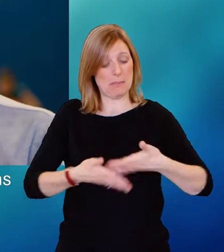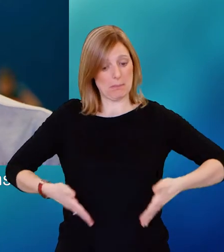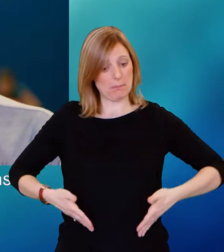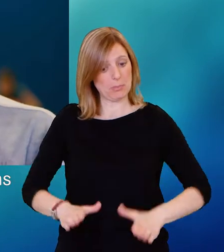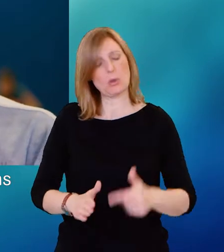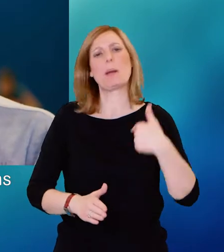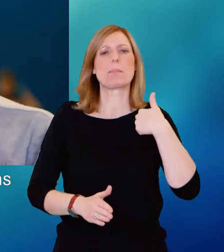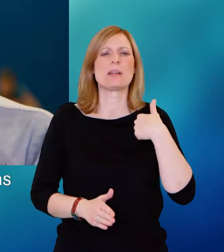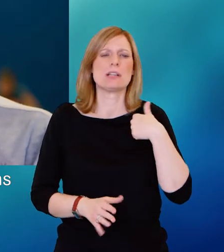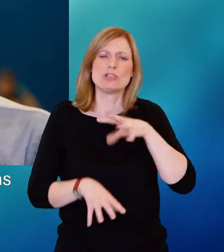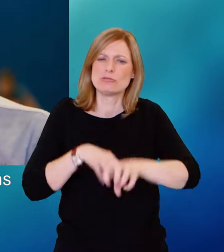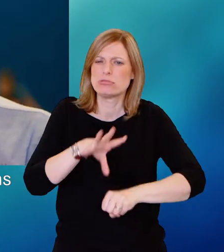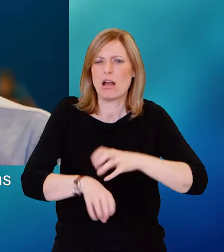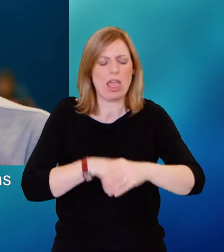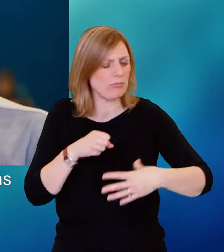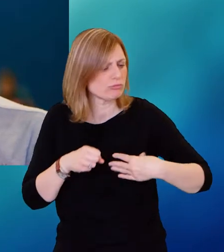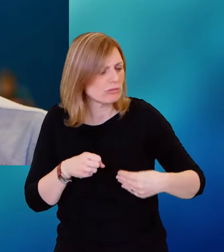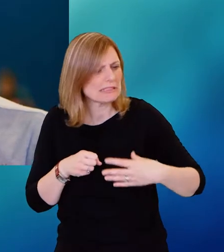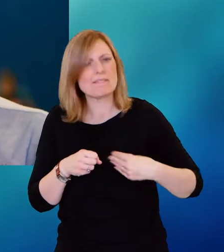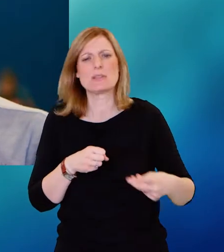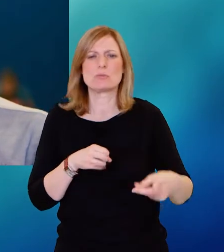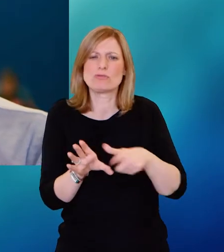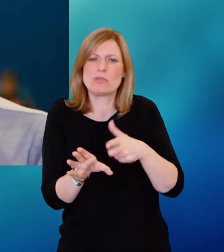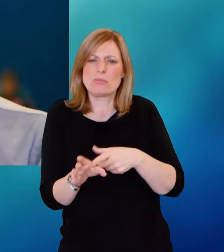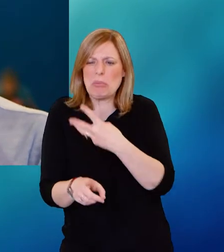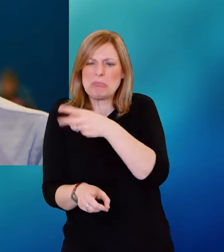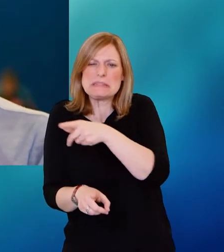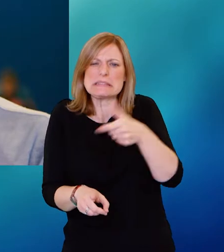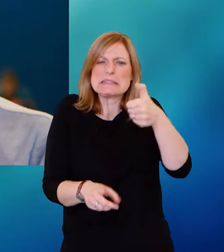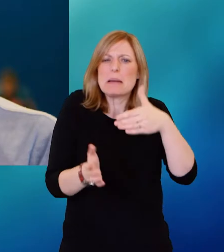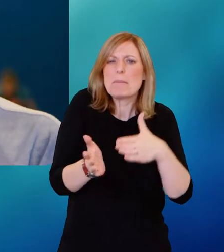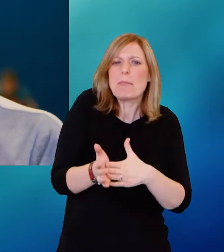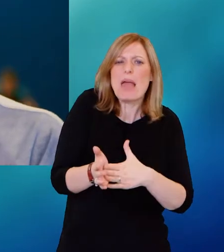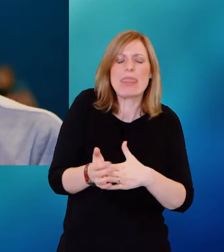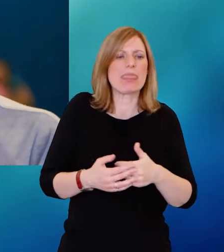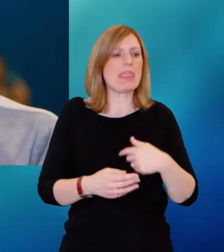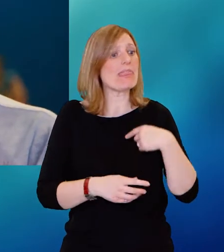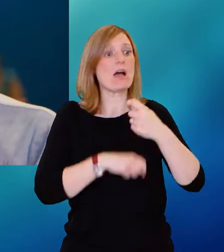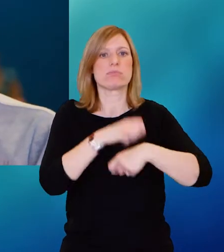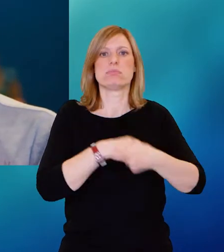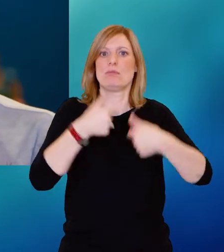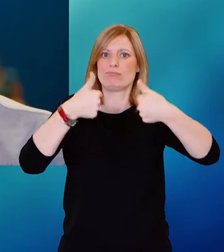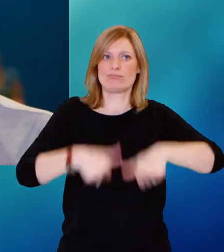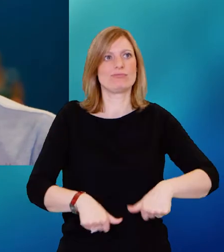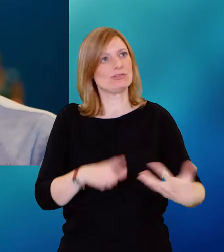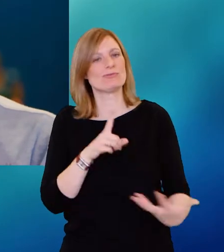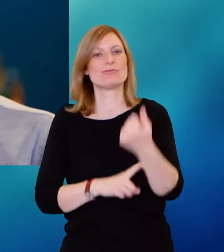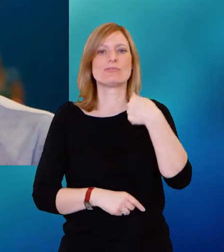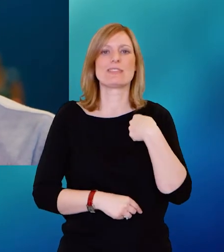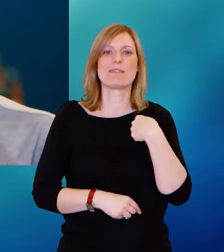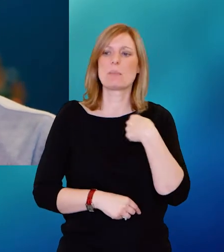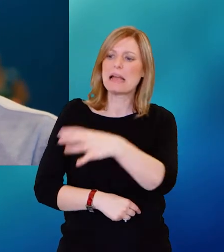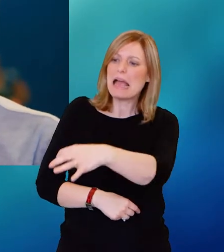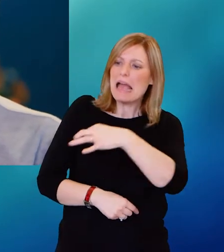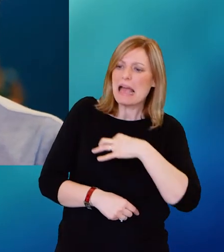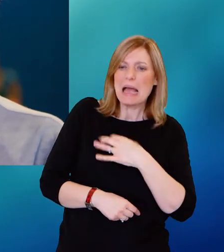between three to six months and he wanted to stop. And they wanted me to